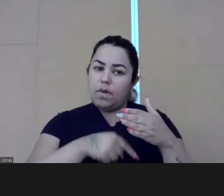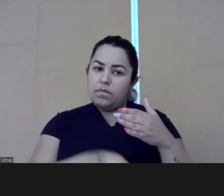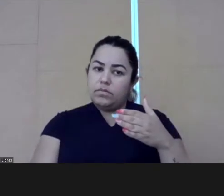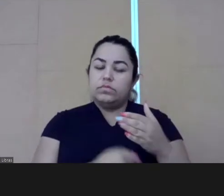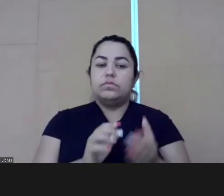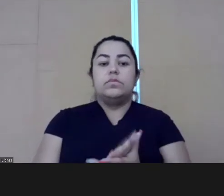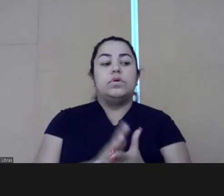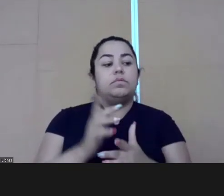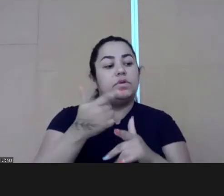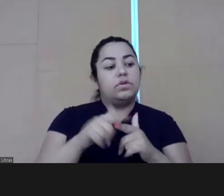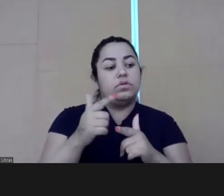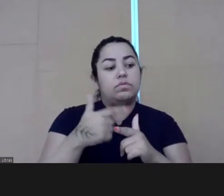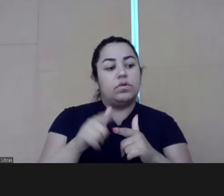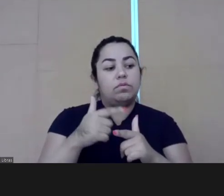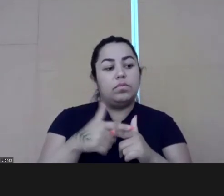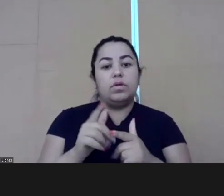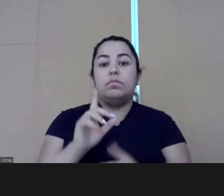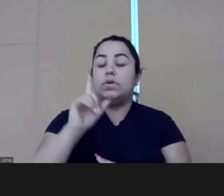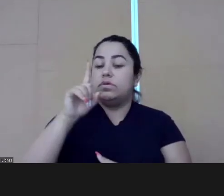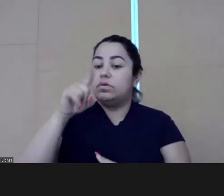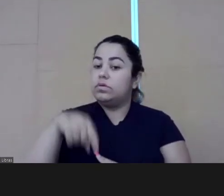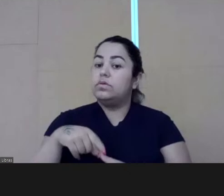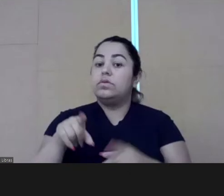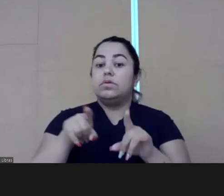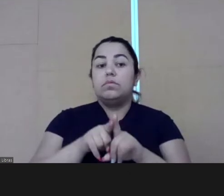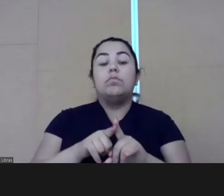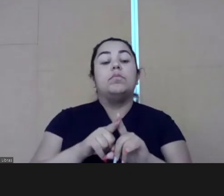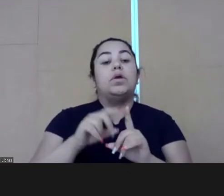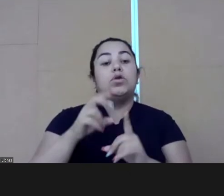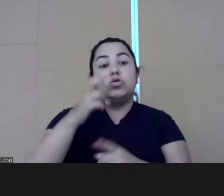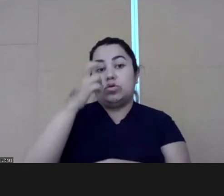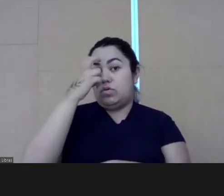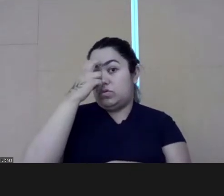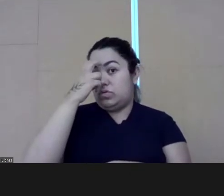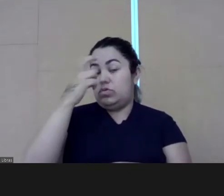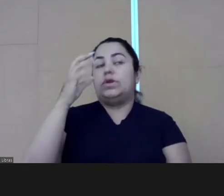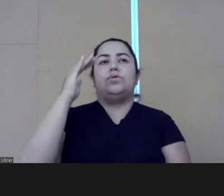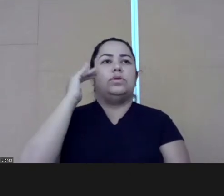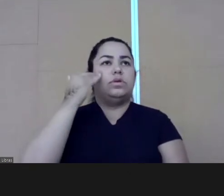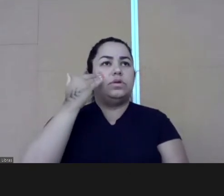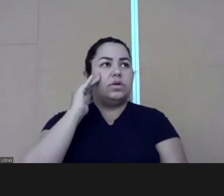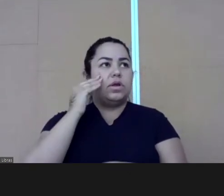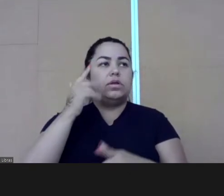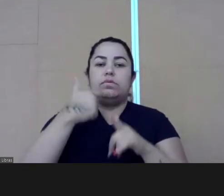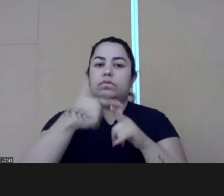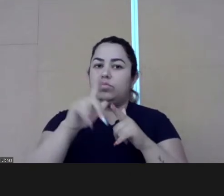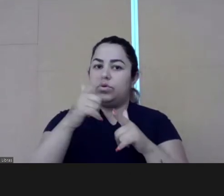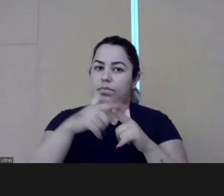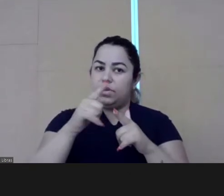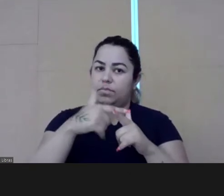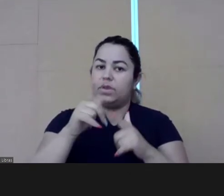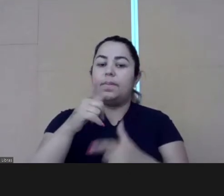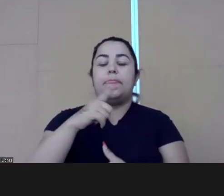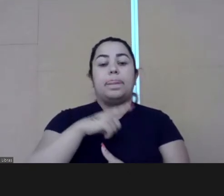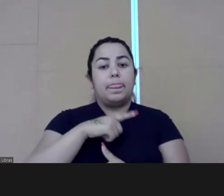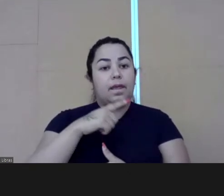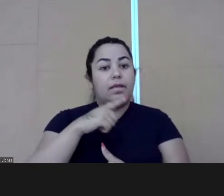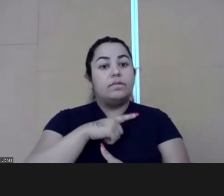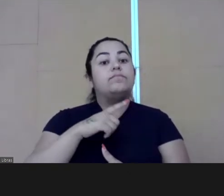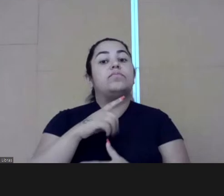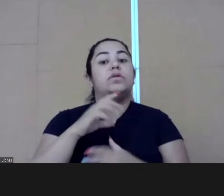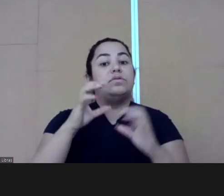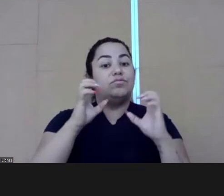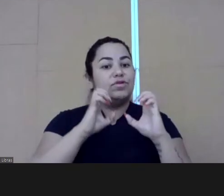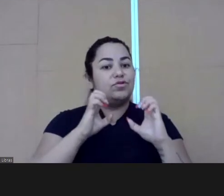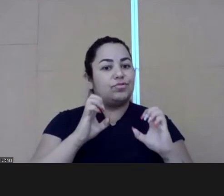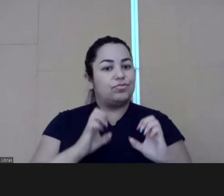perception and depth of understanding these problems, either in the culture to understand these problems